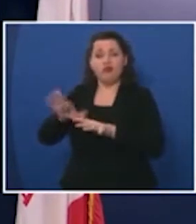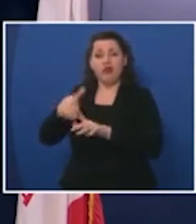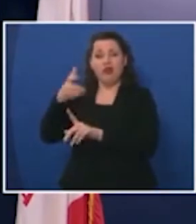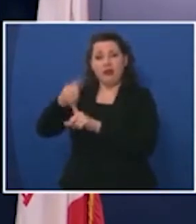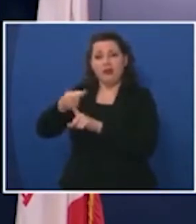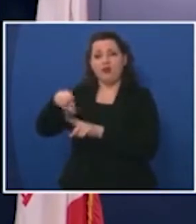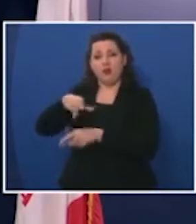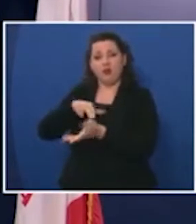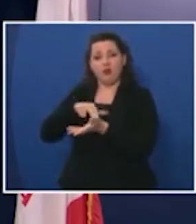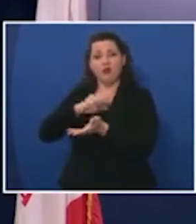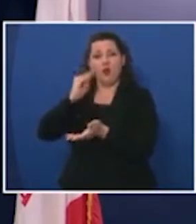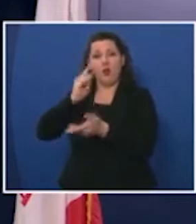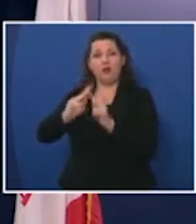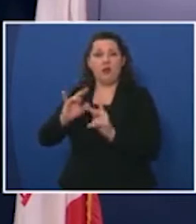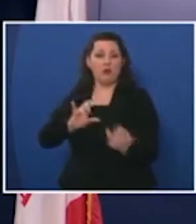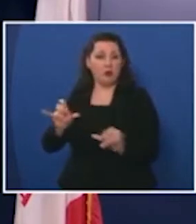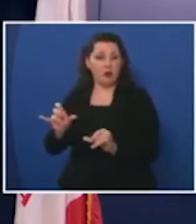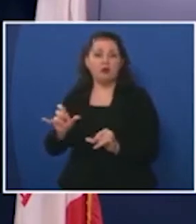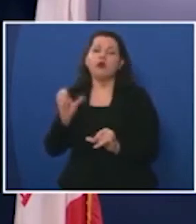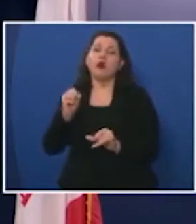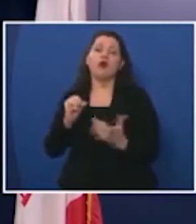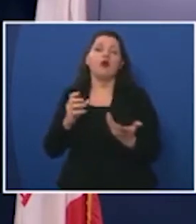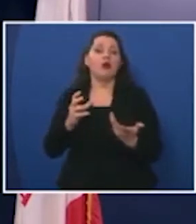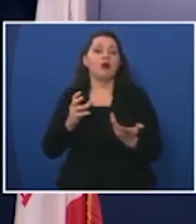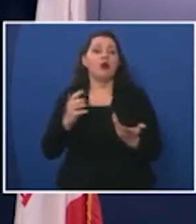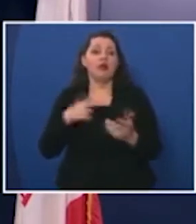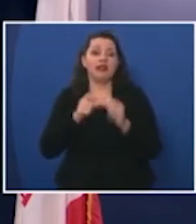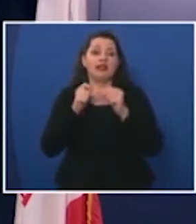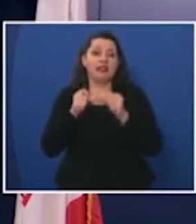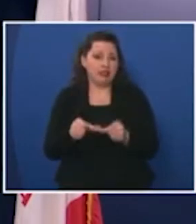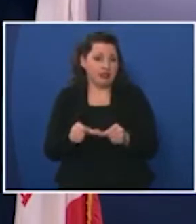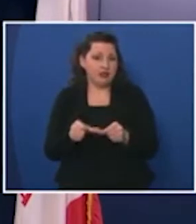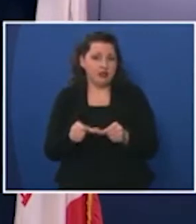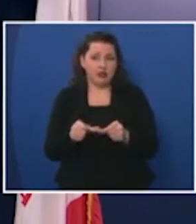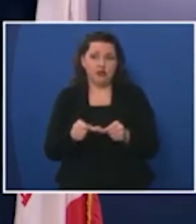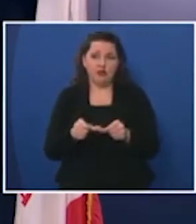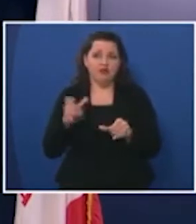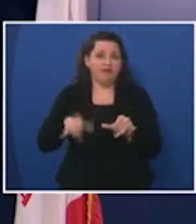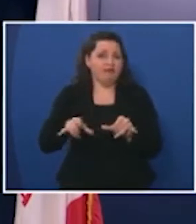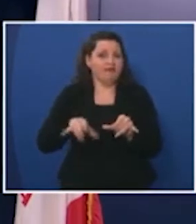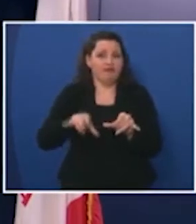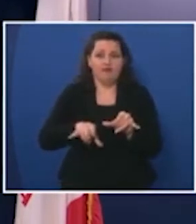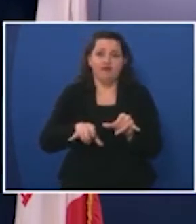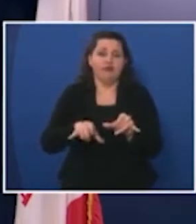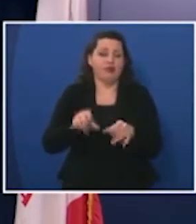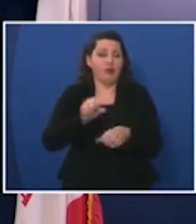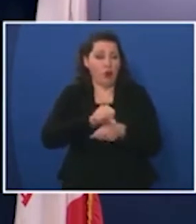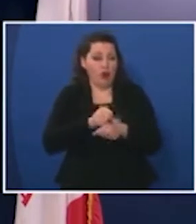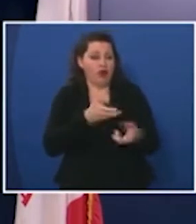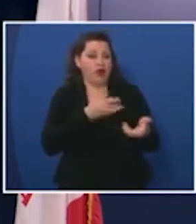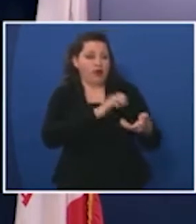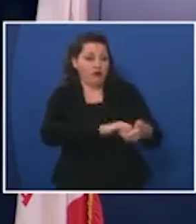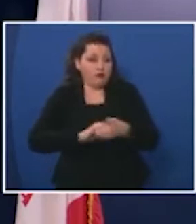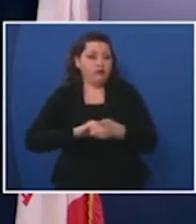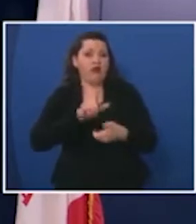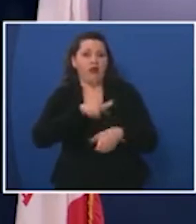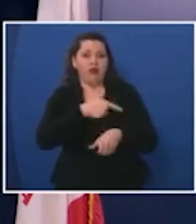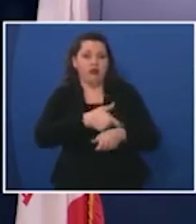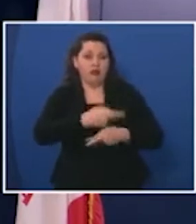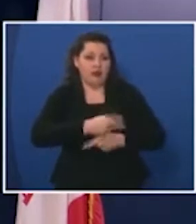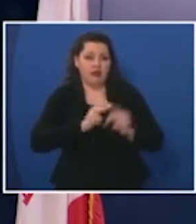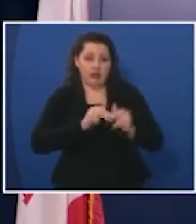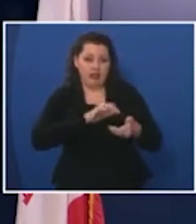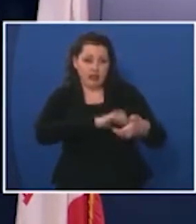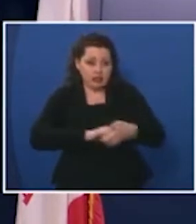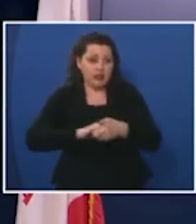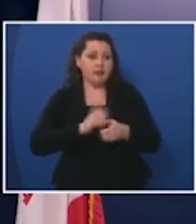in our nursing homes as well and so we're going to continue as we have working with our long-term care facilities to make